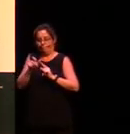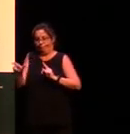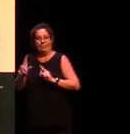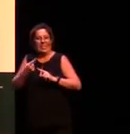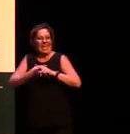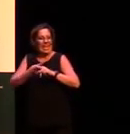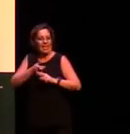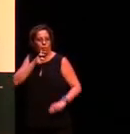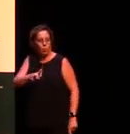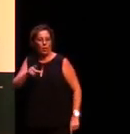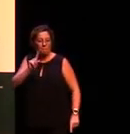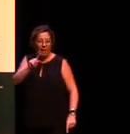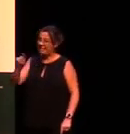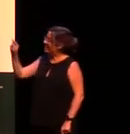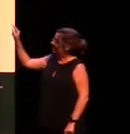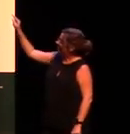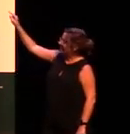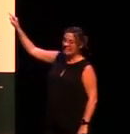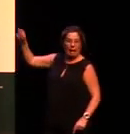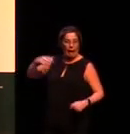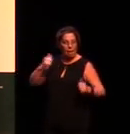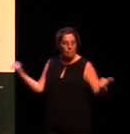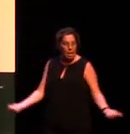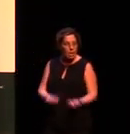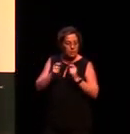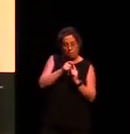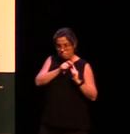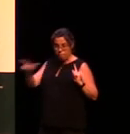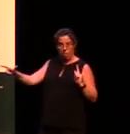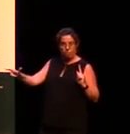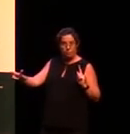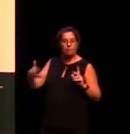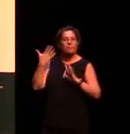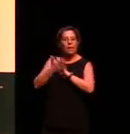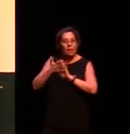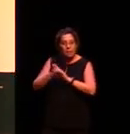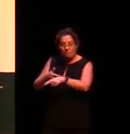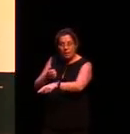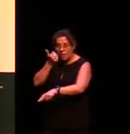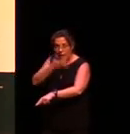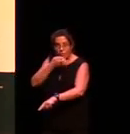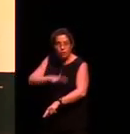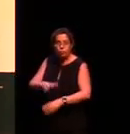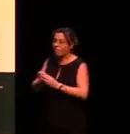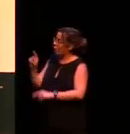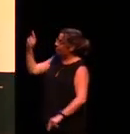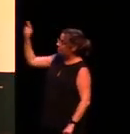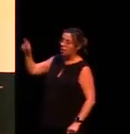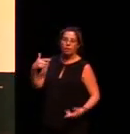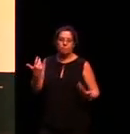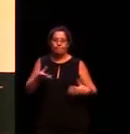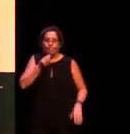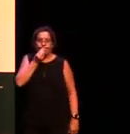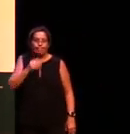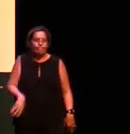for a language like Murimpatta that's full of these big long words does it mean that Murimpatta speaking kids just learn their language a bit later because the